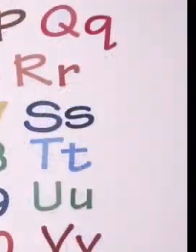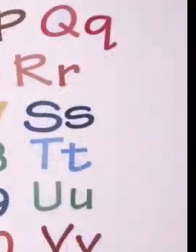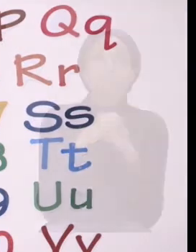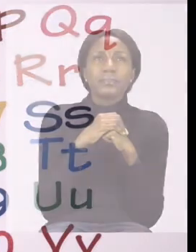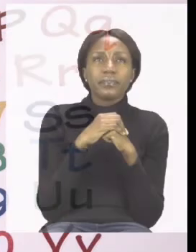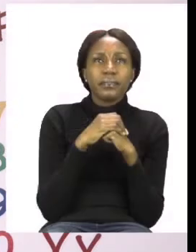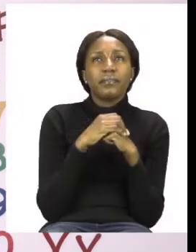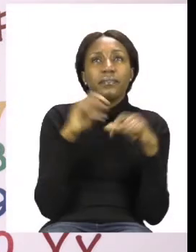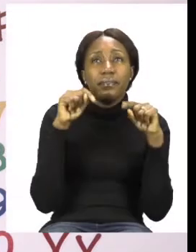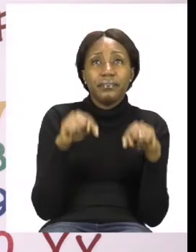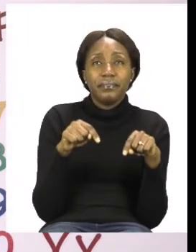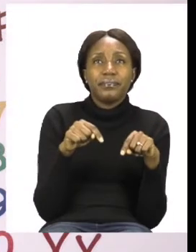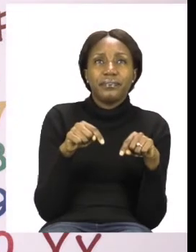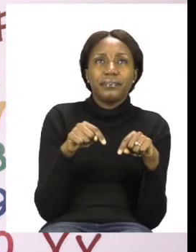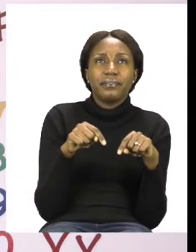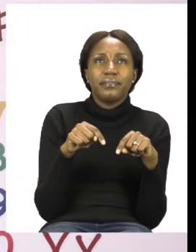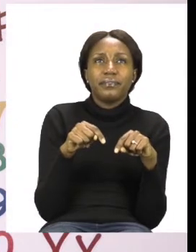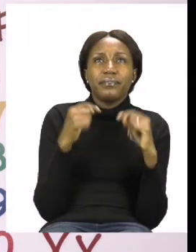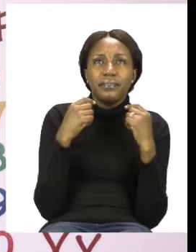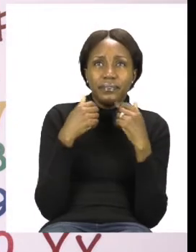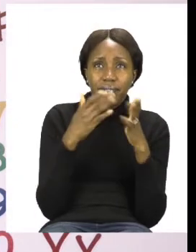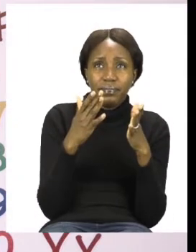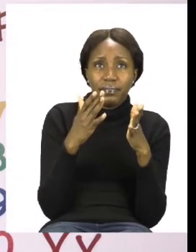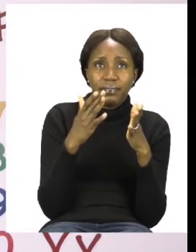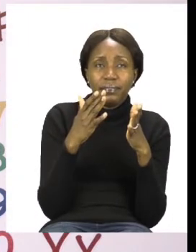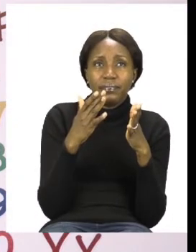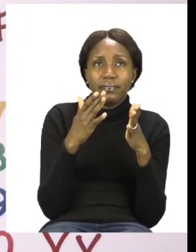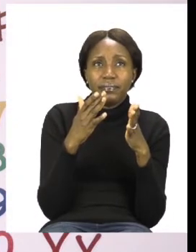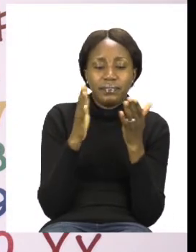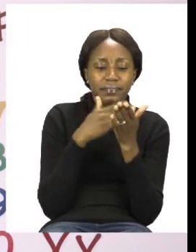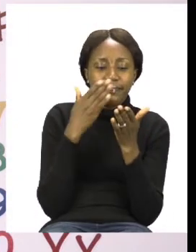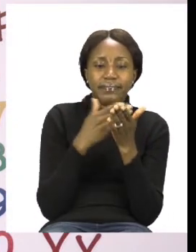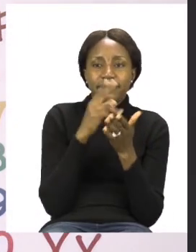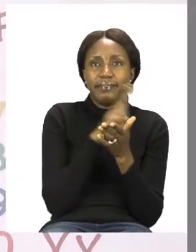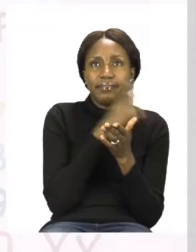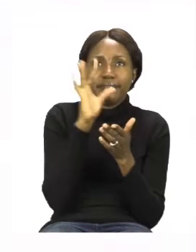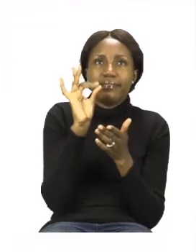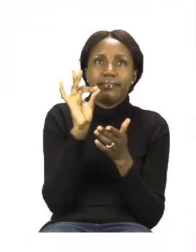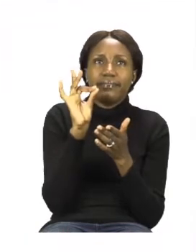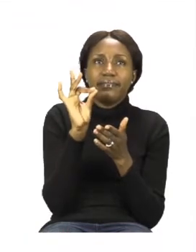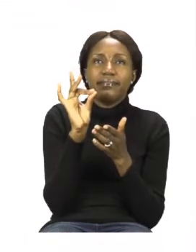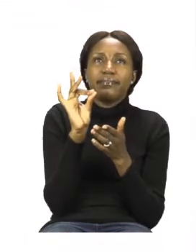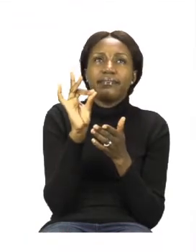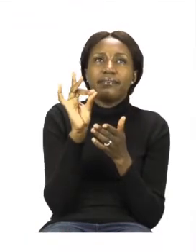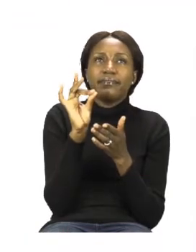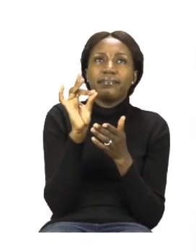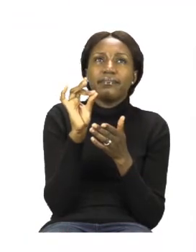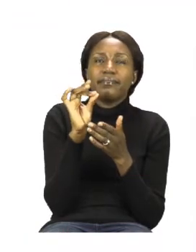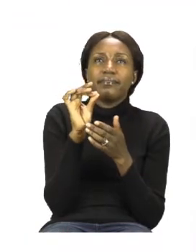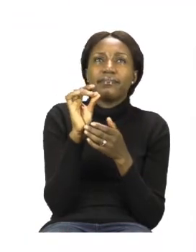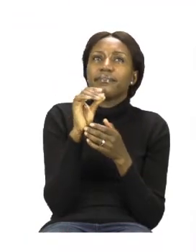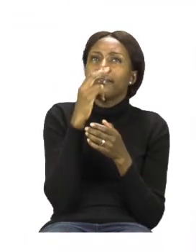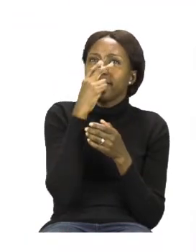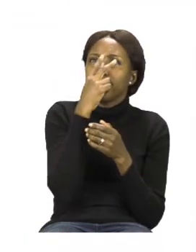Now boys and girls let's begin our lesson on page 28. On page 28 we are going